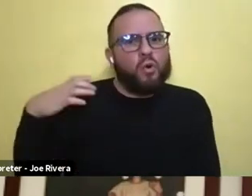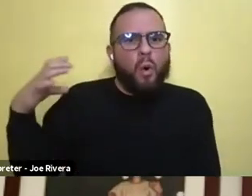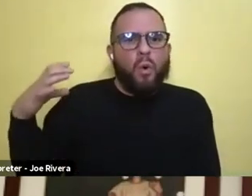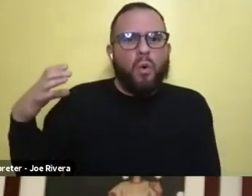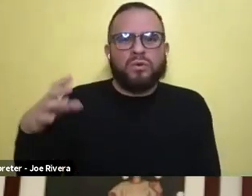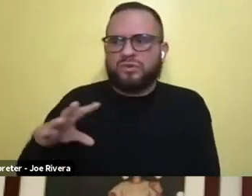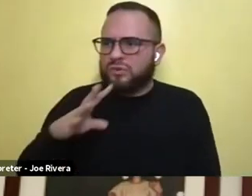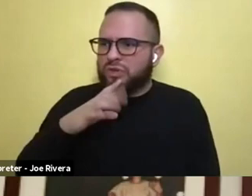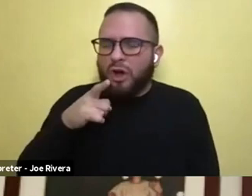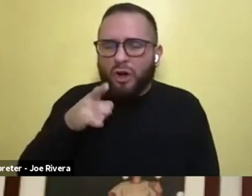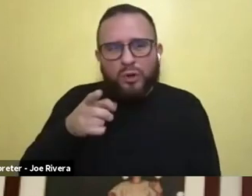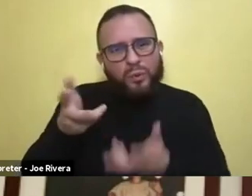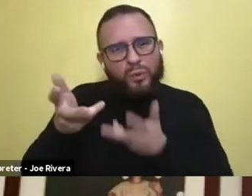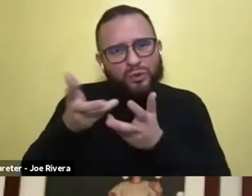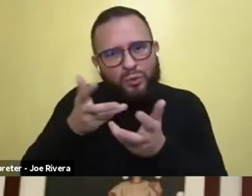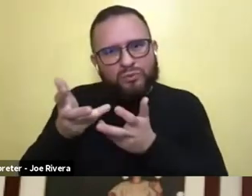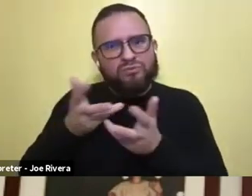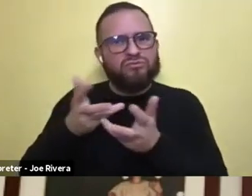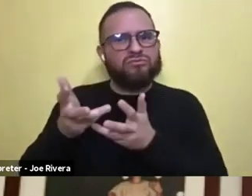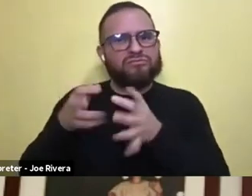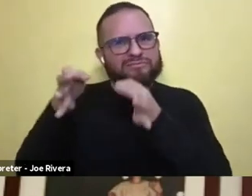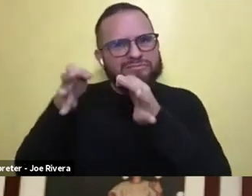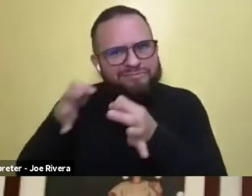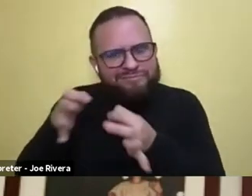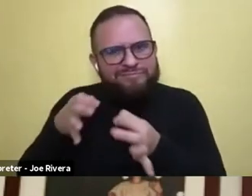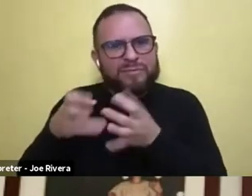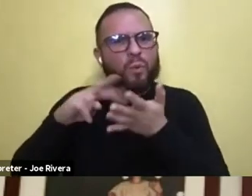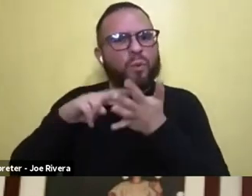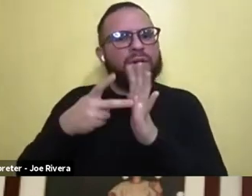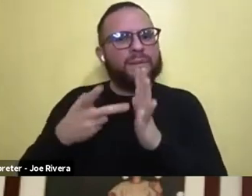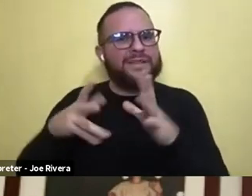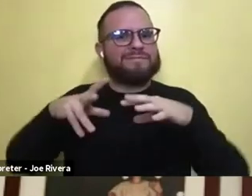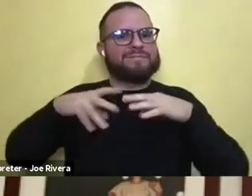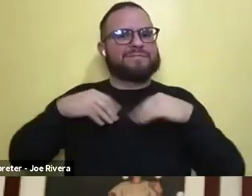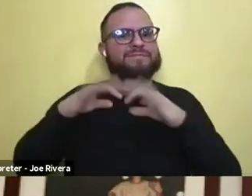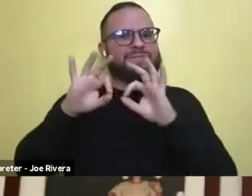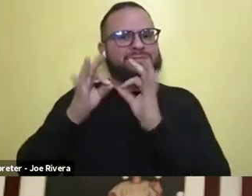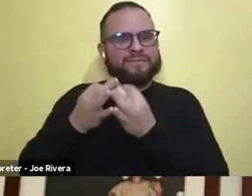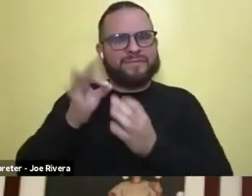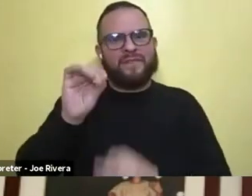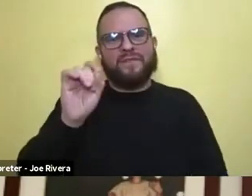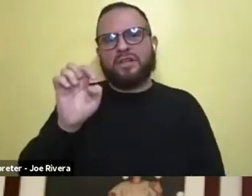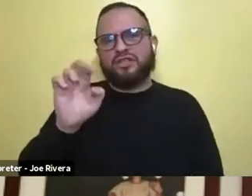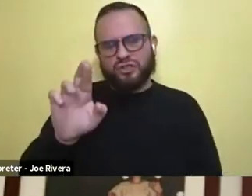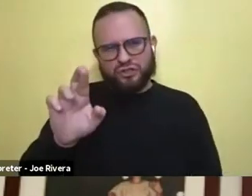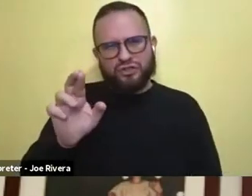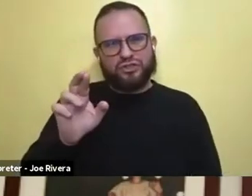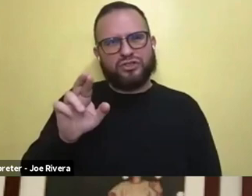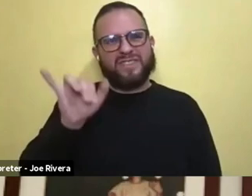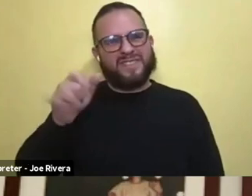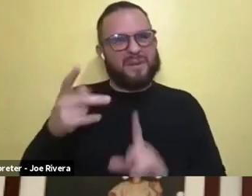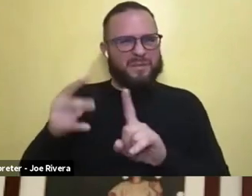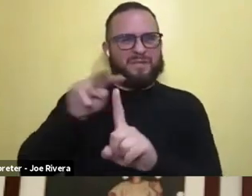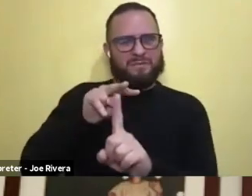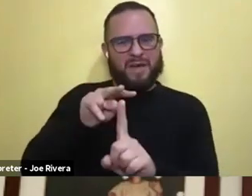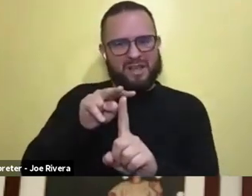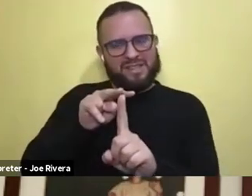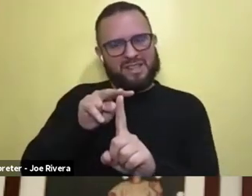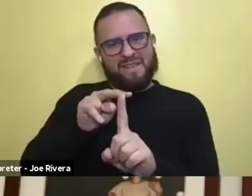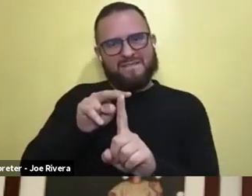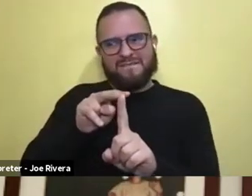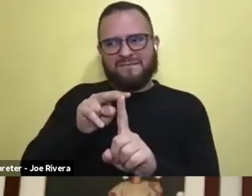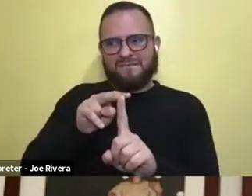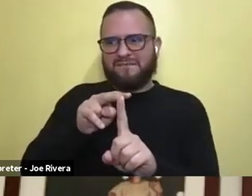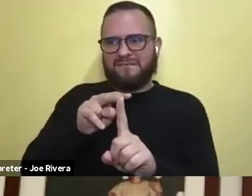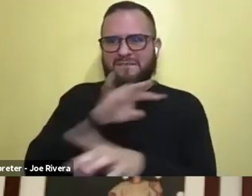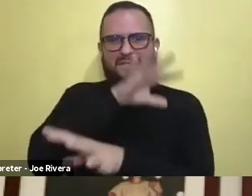through that, um, in terms of, you know, having that kind of perspective of being, you know, part of the foster